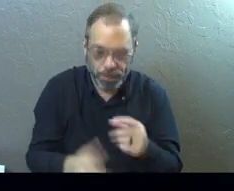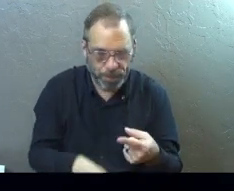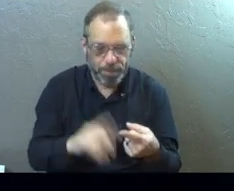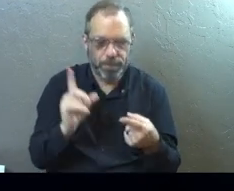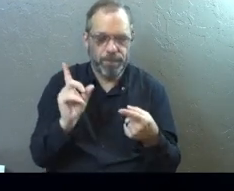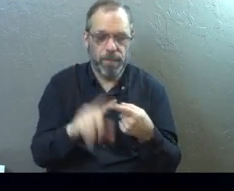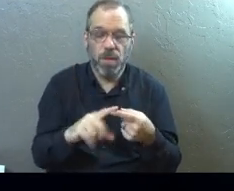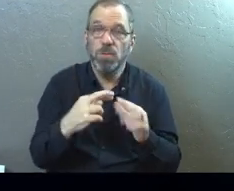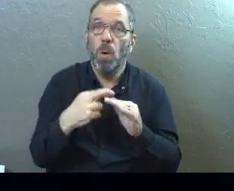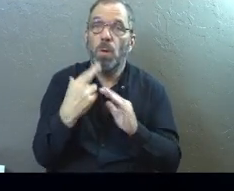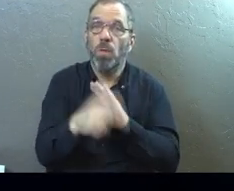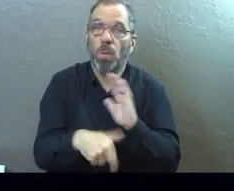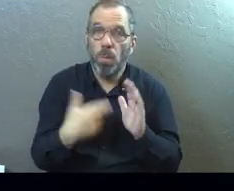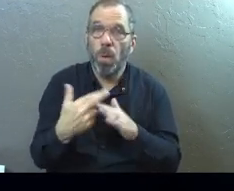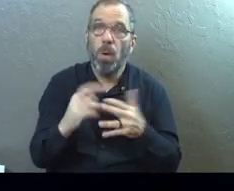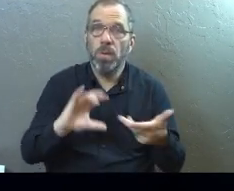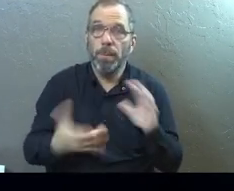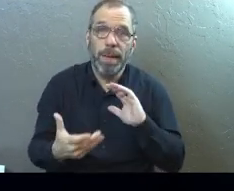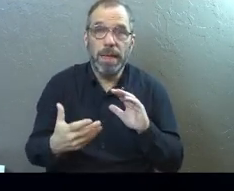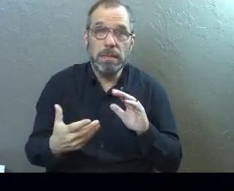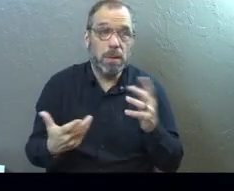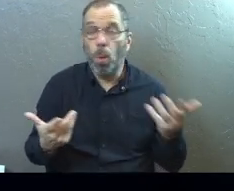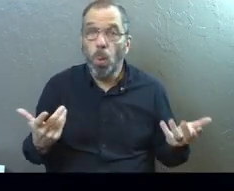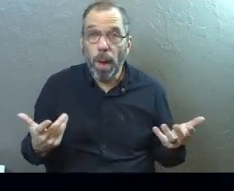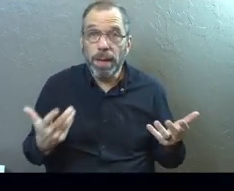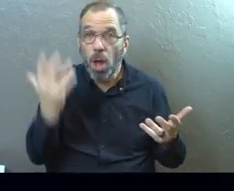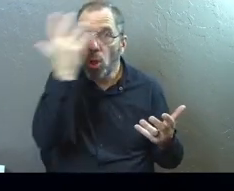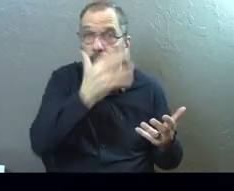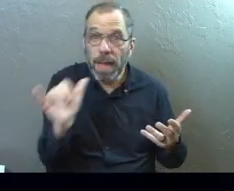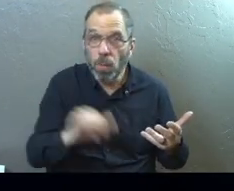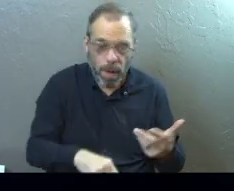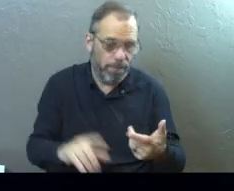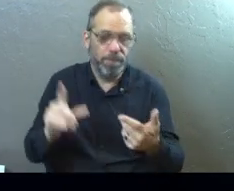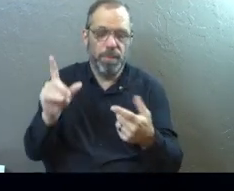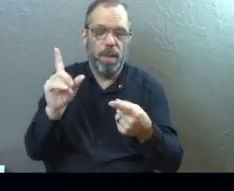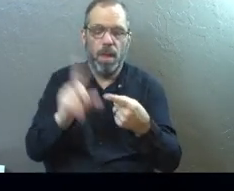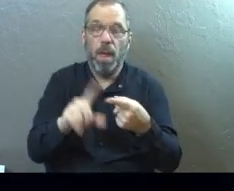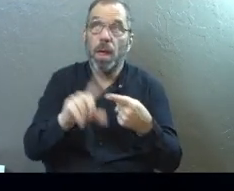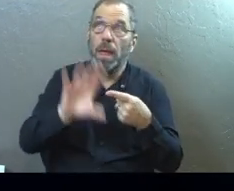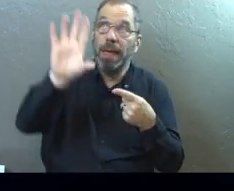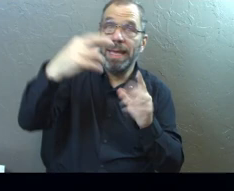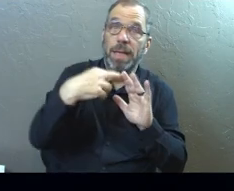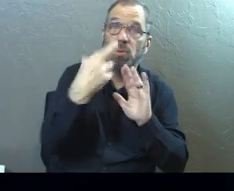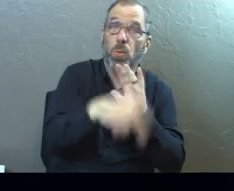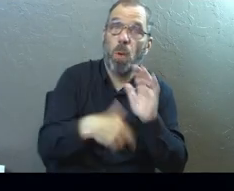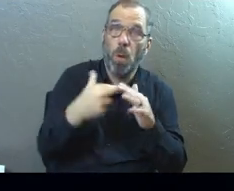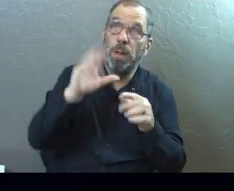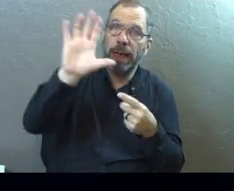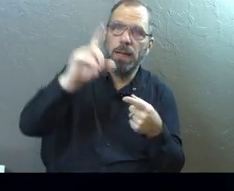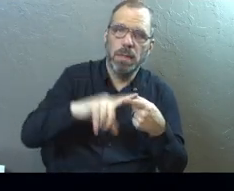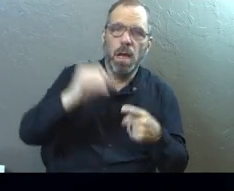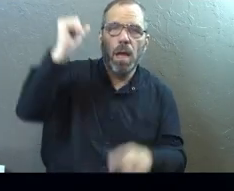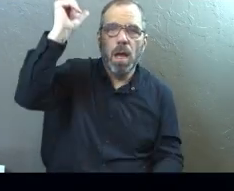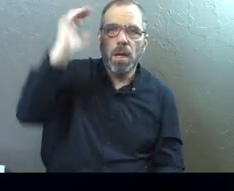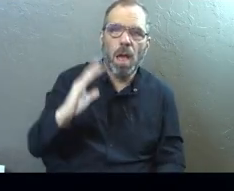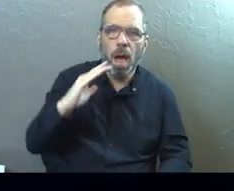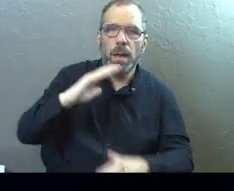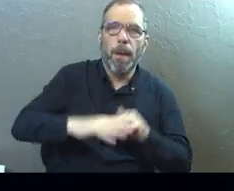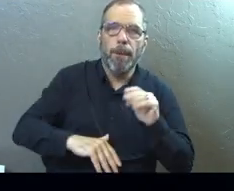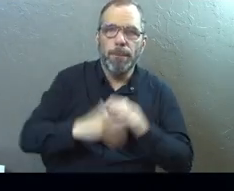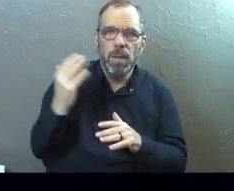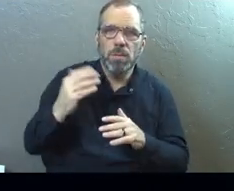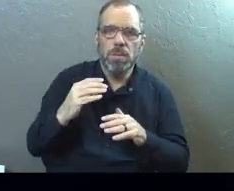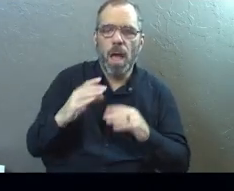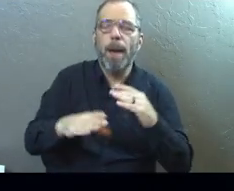So we get the roles mixed up. What are they actually supposed to look like? The first thing, God's role, first part of God's role is God builds